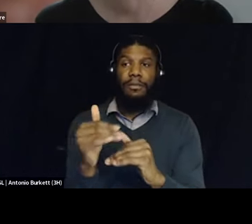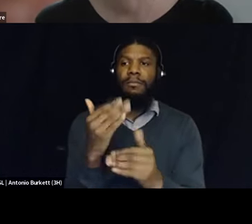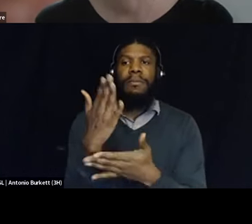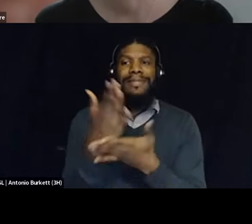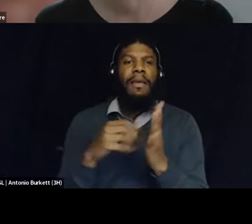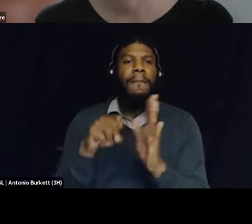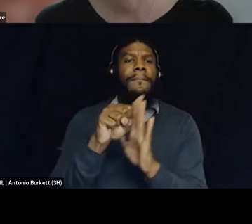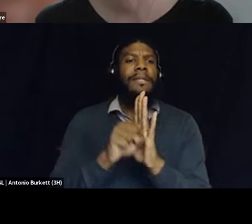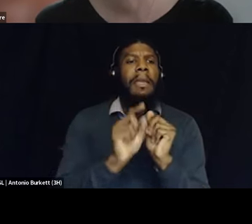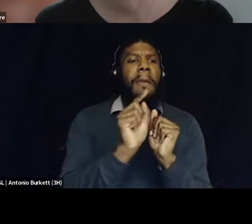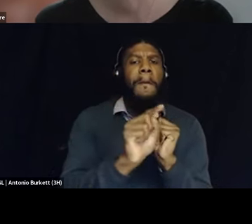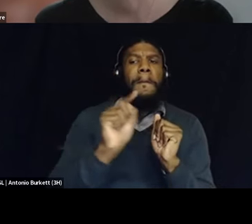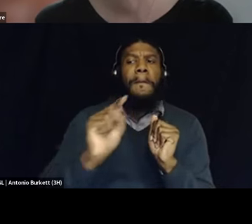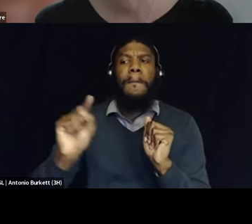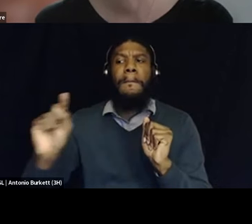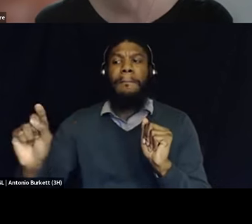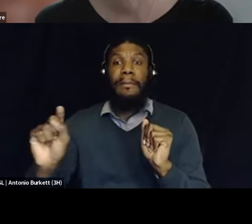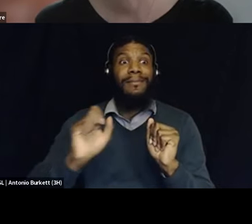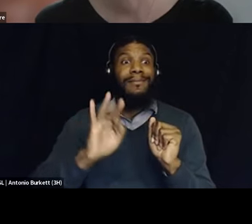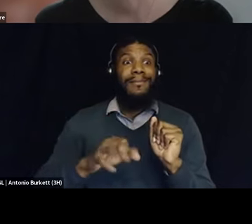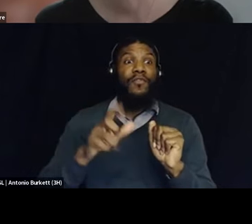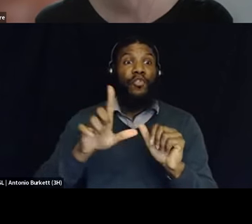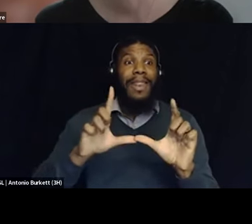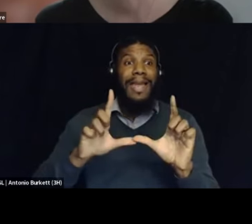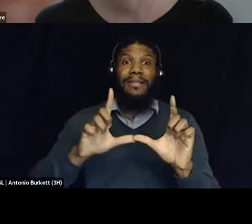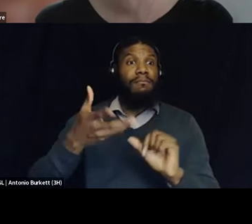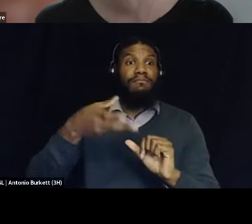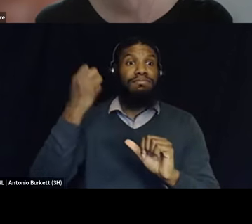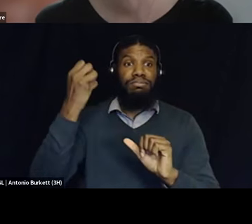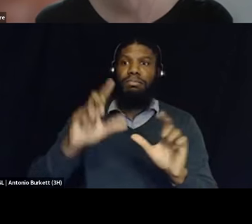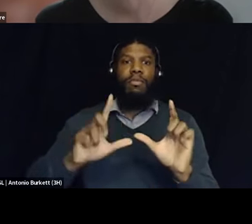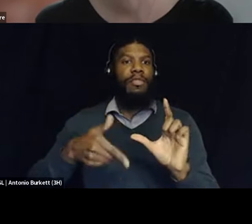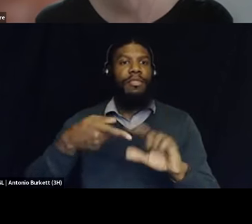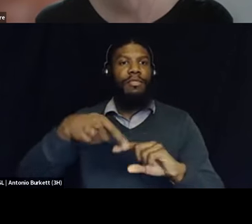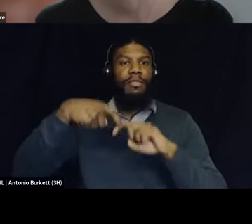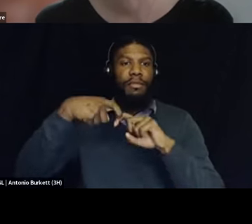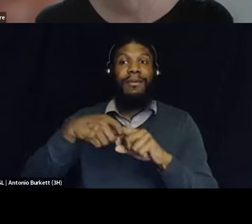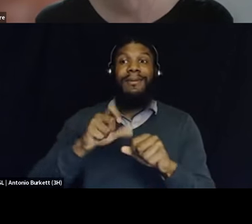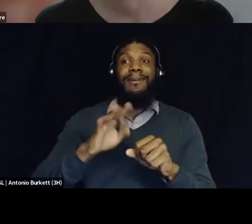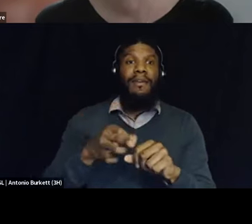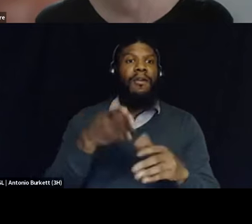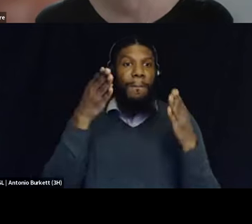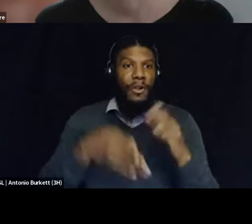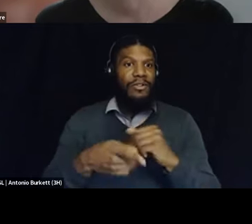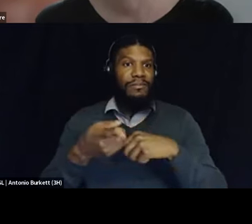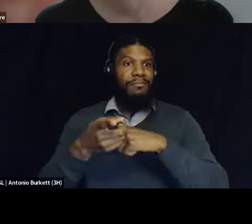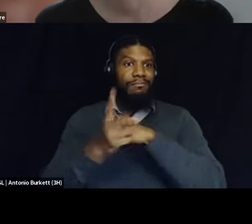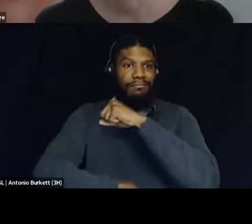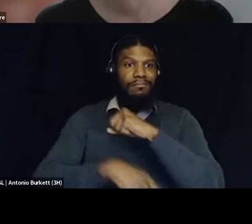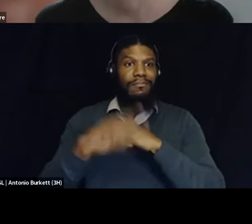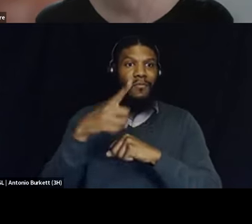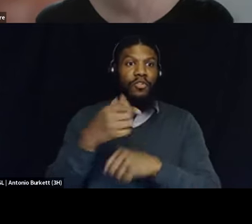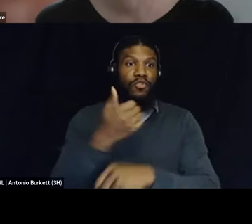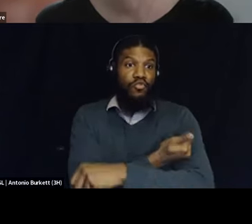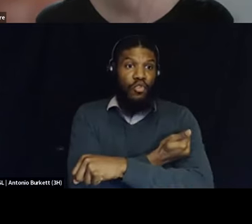states automatically suspend or revoke the license of the people convicted of a drug-related offense not driving